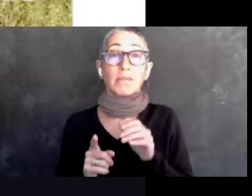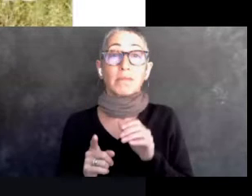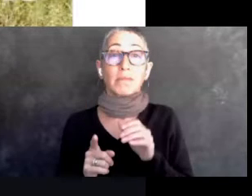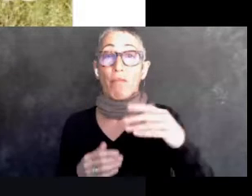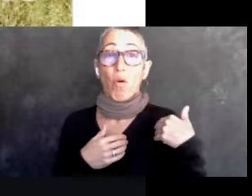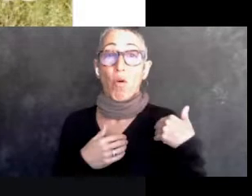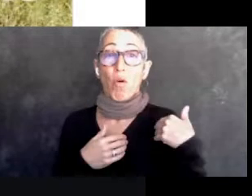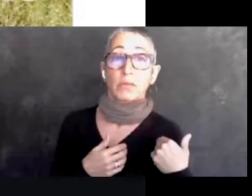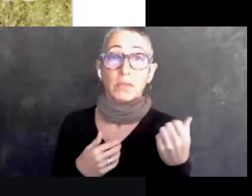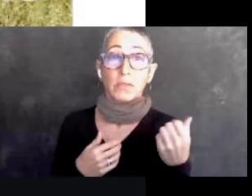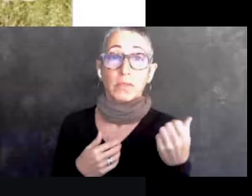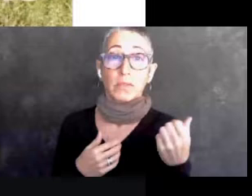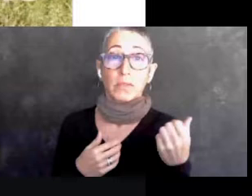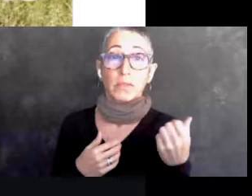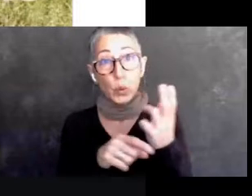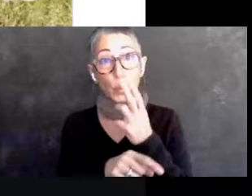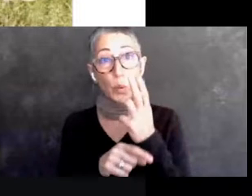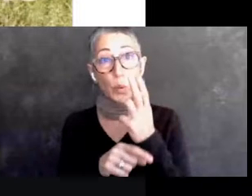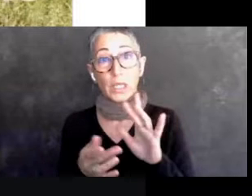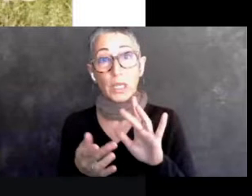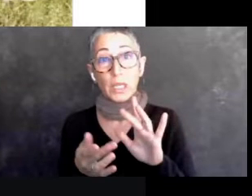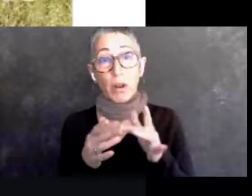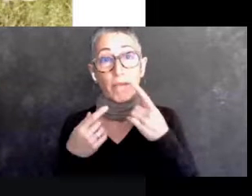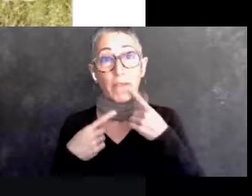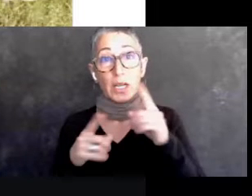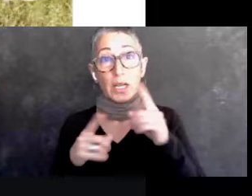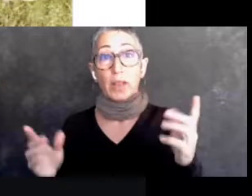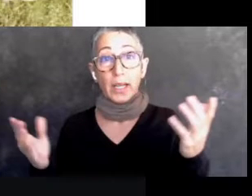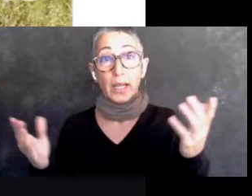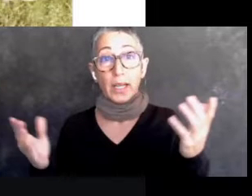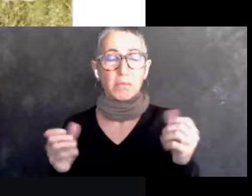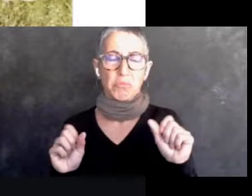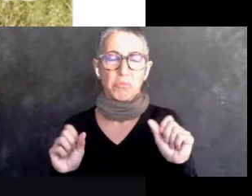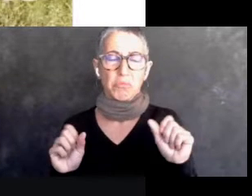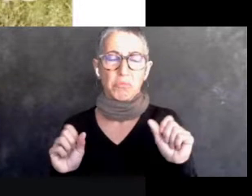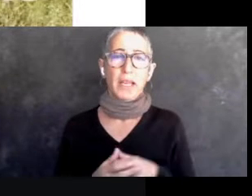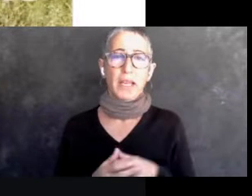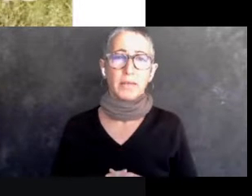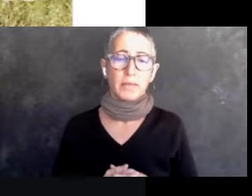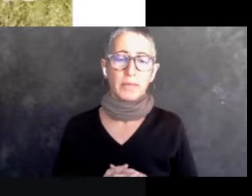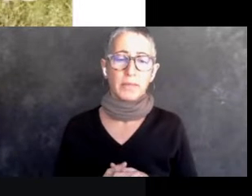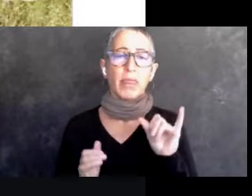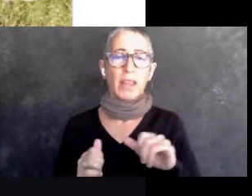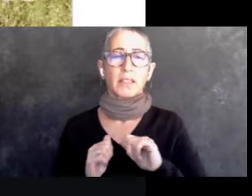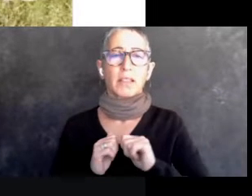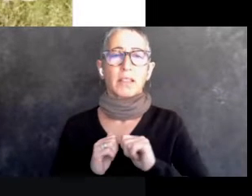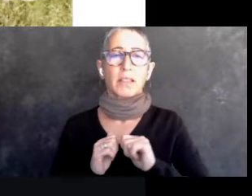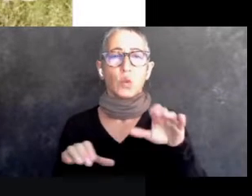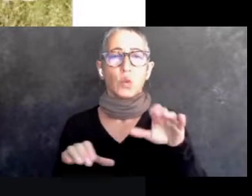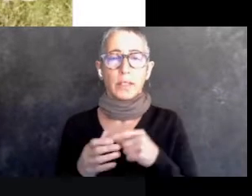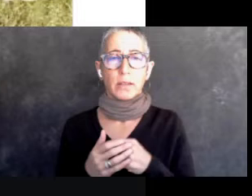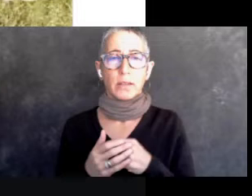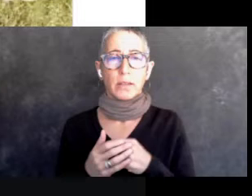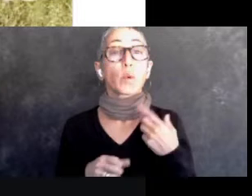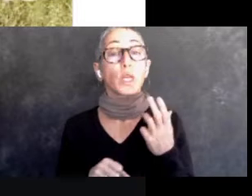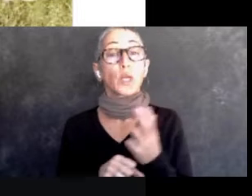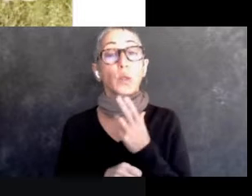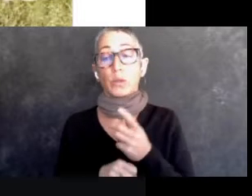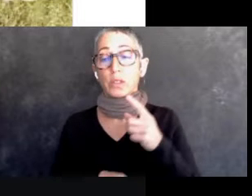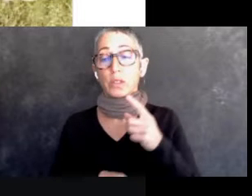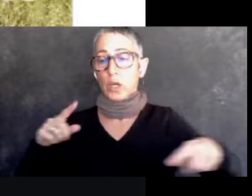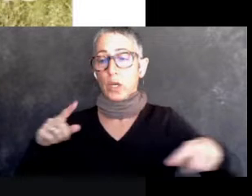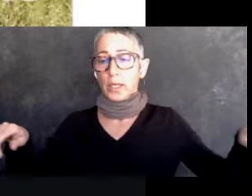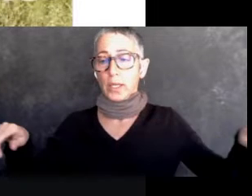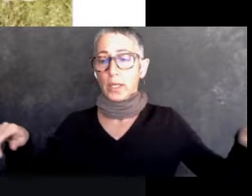you want to use the internet effectively, you can, and that's how we do it. So we use various platforms, even the ones